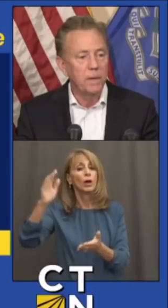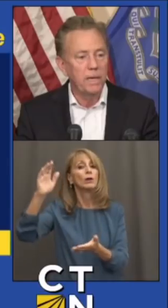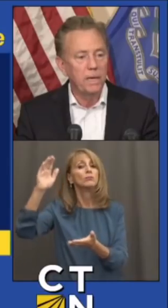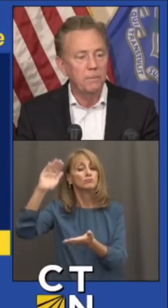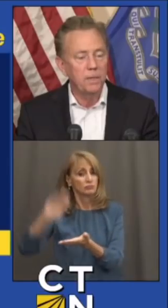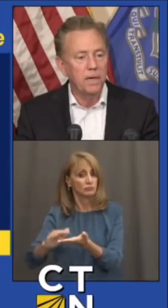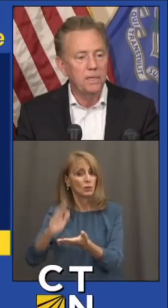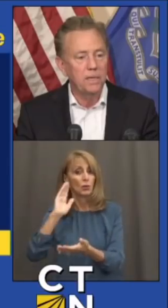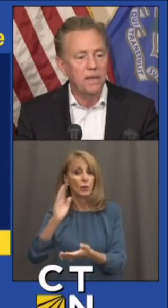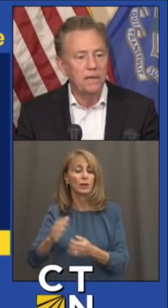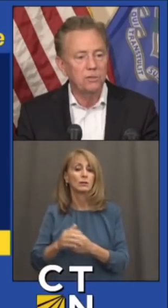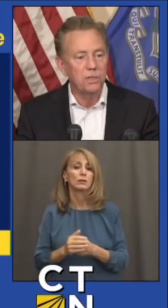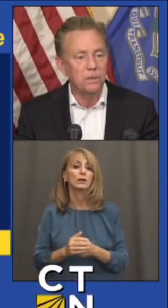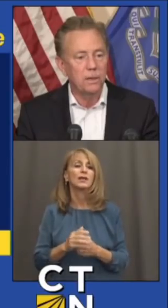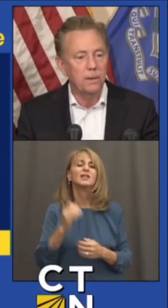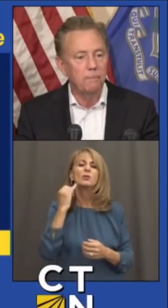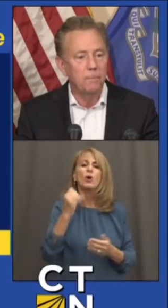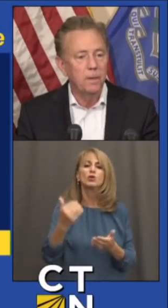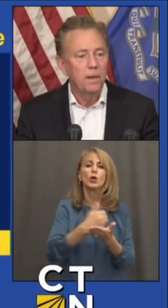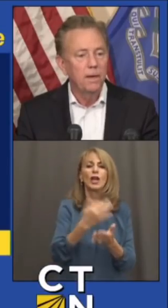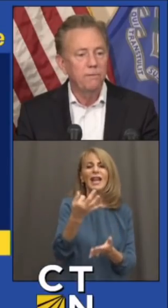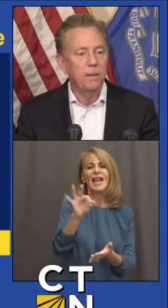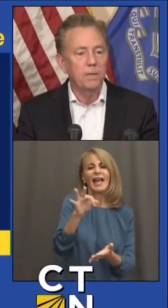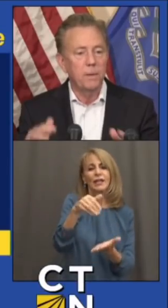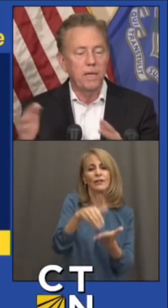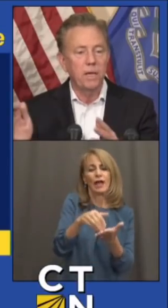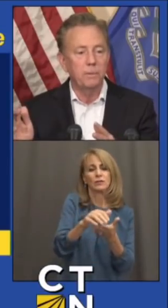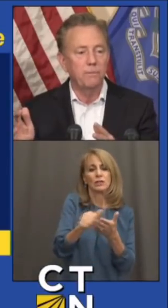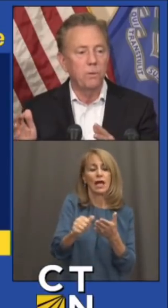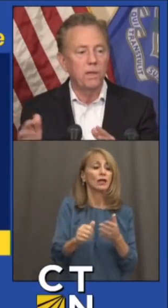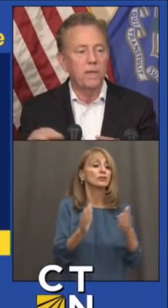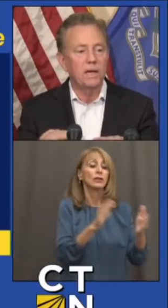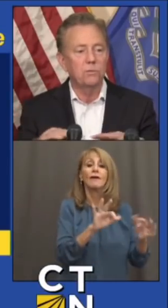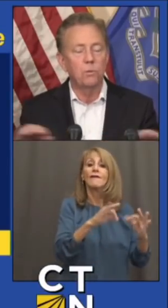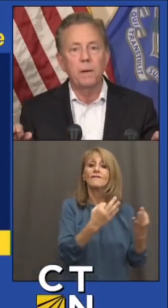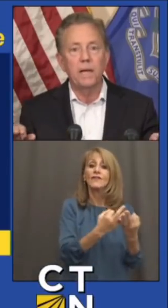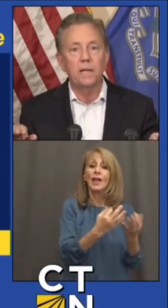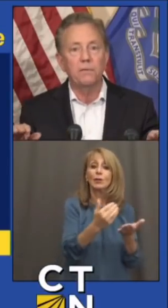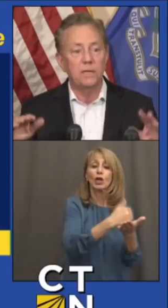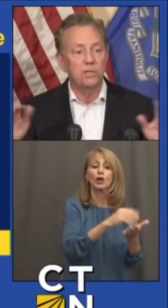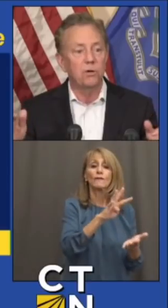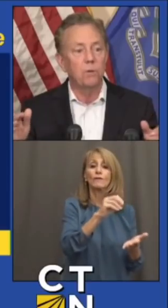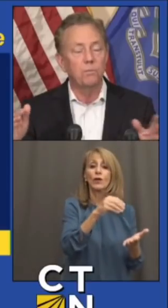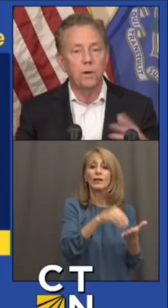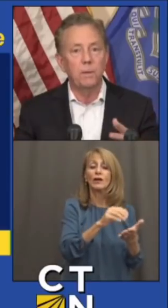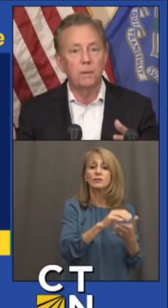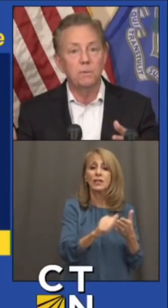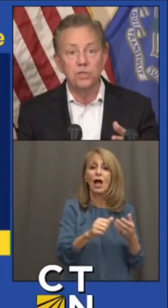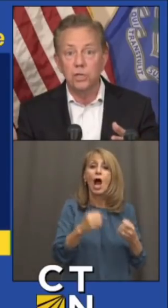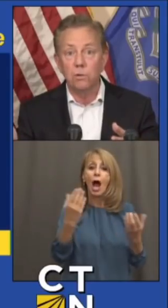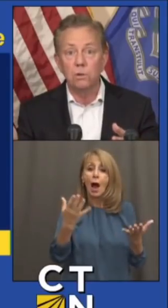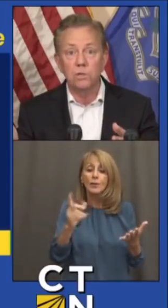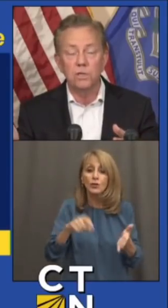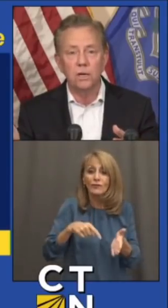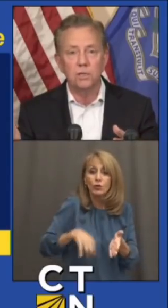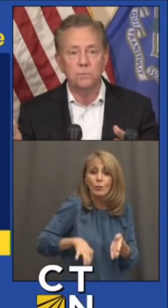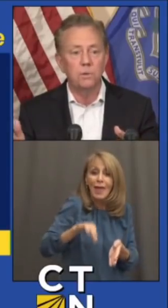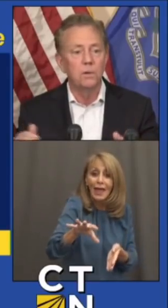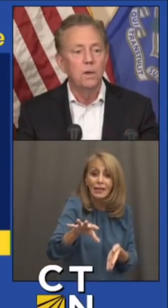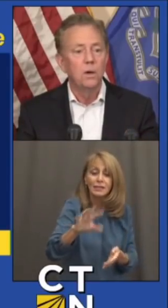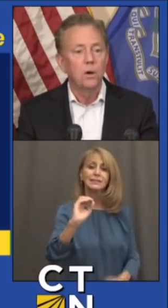Individuals making up to $19,000 and families making up to $40,000 will pay nothing. Zero premium, zero